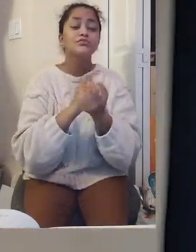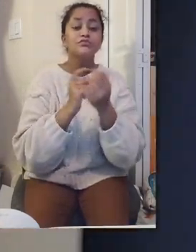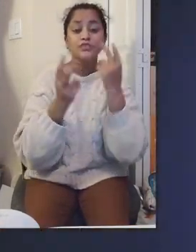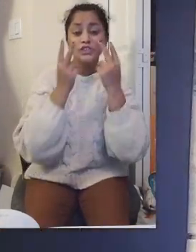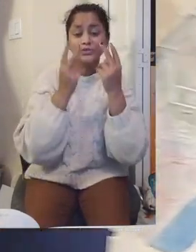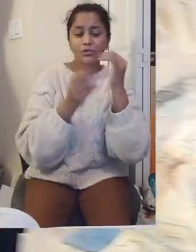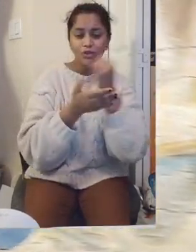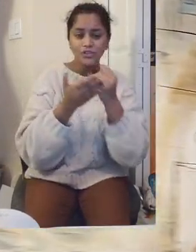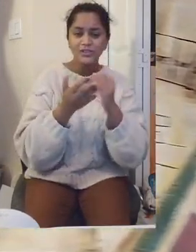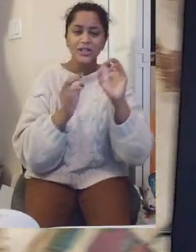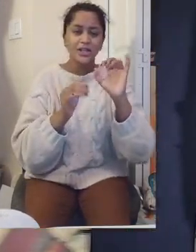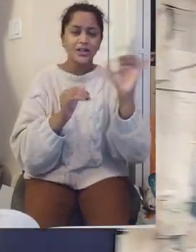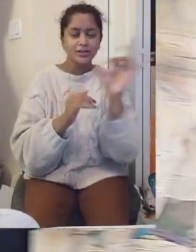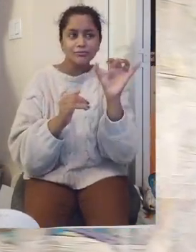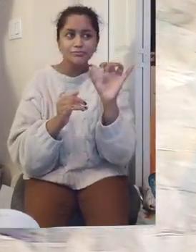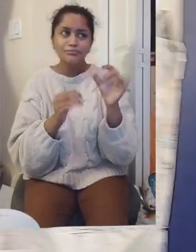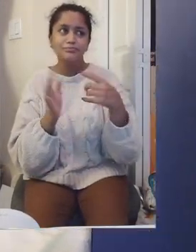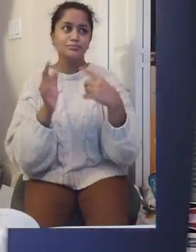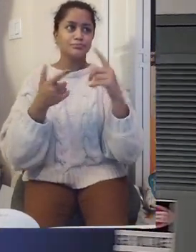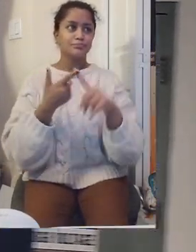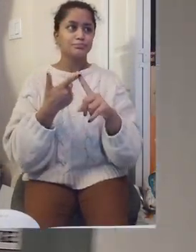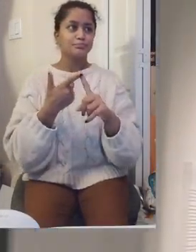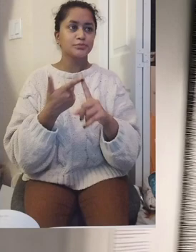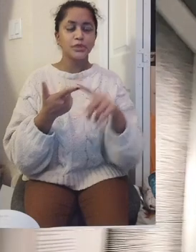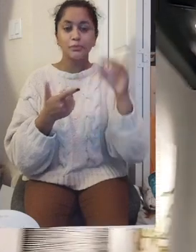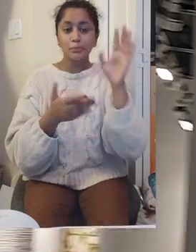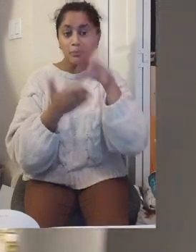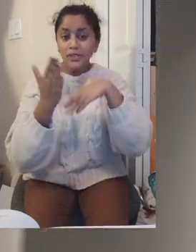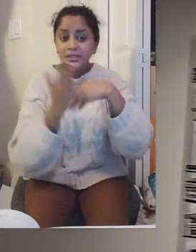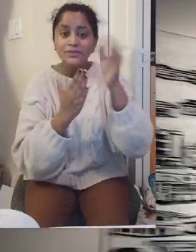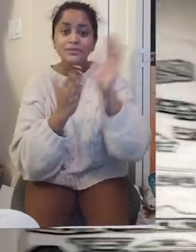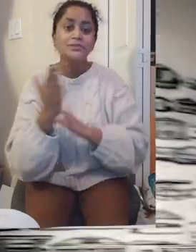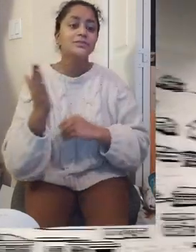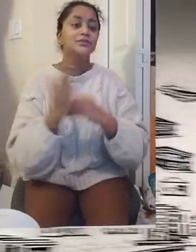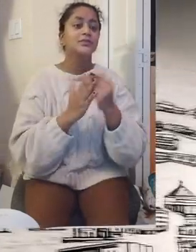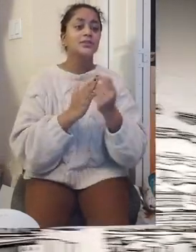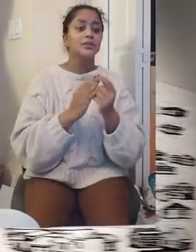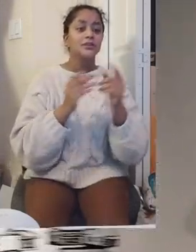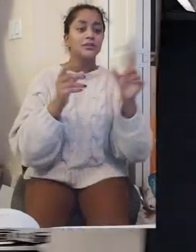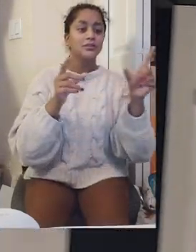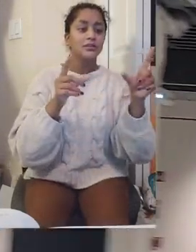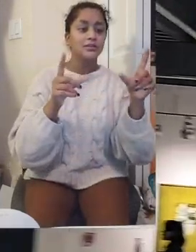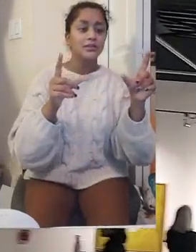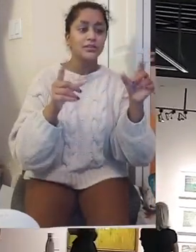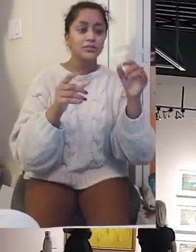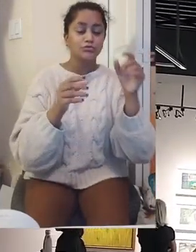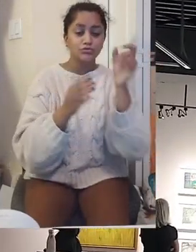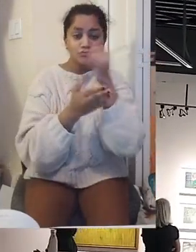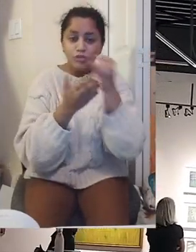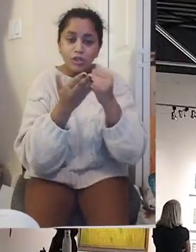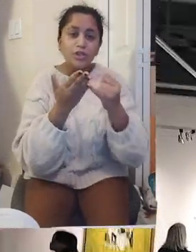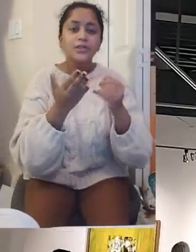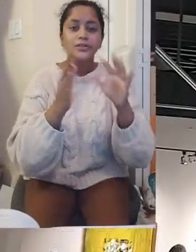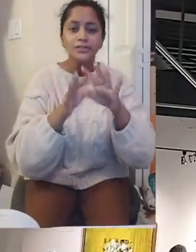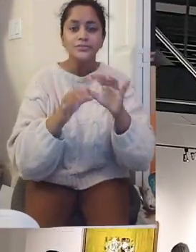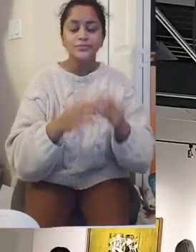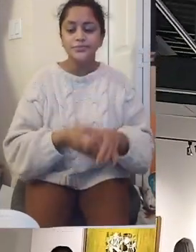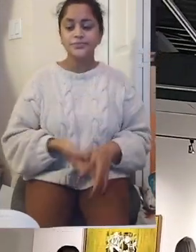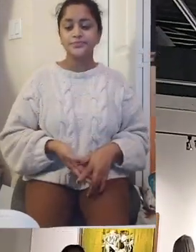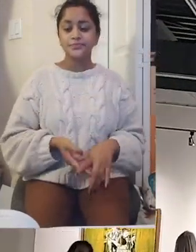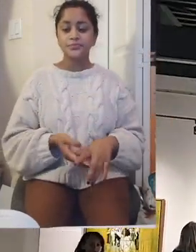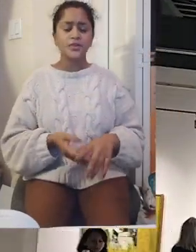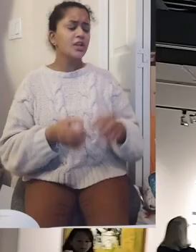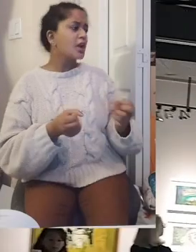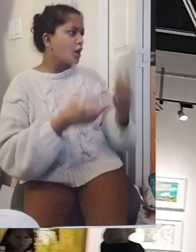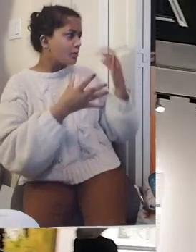artwork and that kind of thing. So how many artists are here at tonight's exhibition? So we have about 15